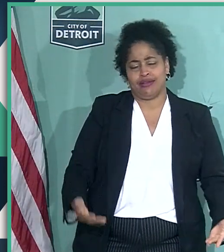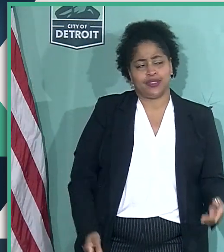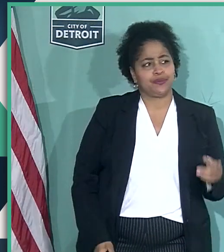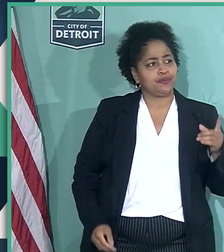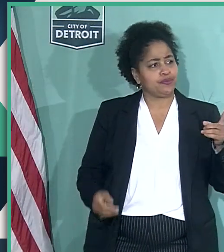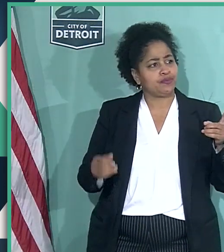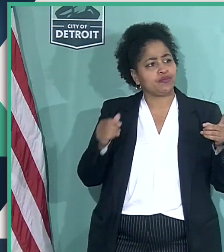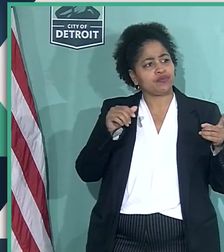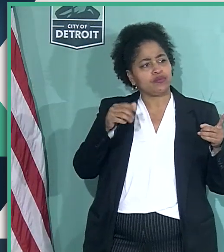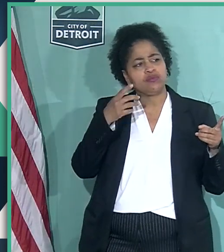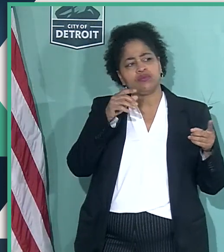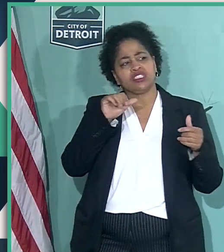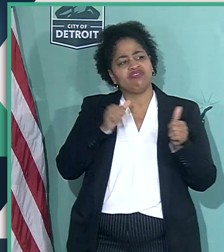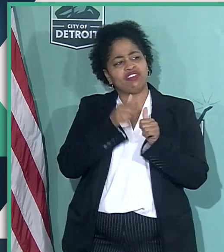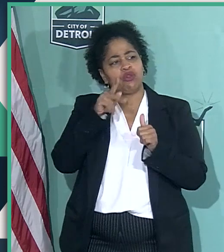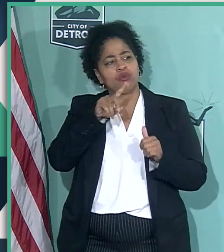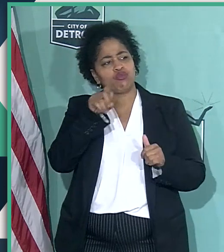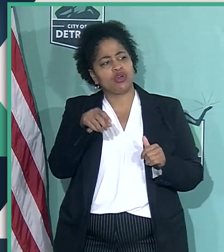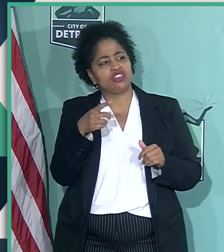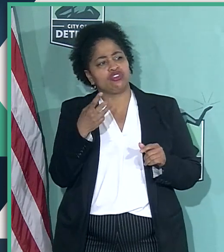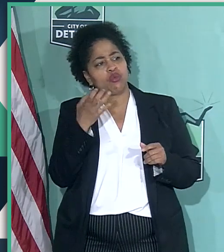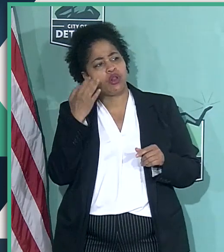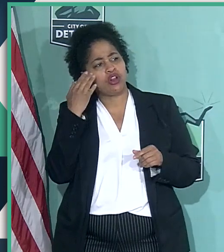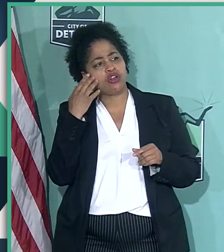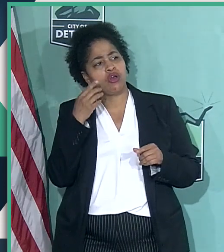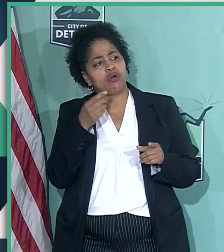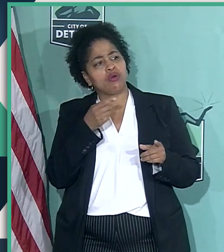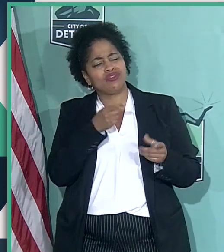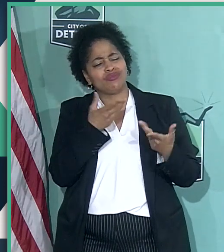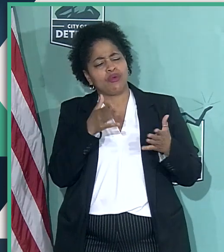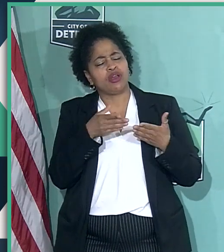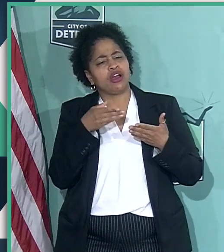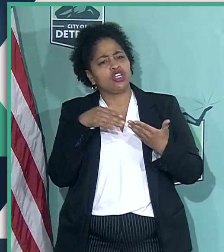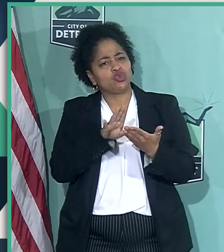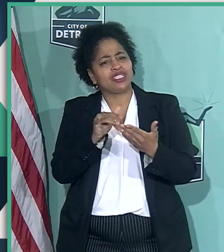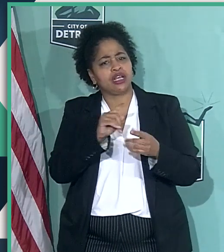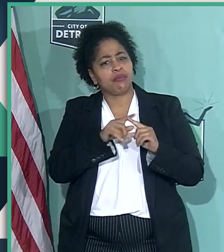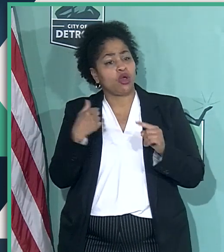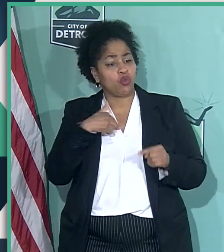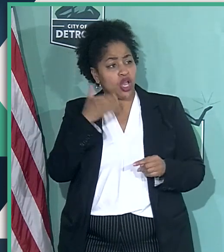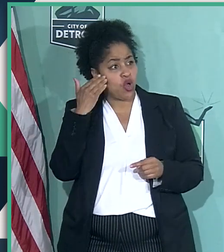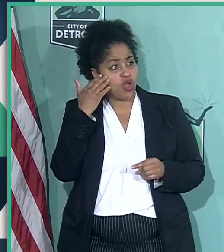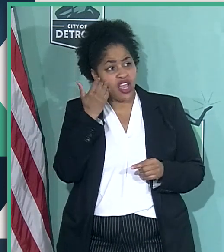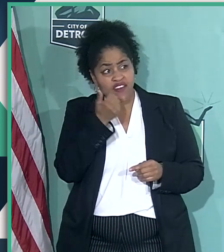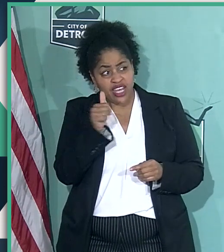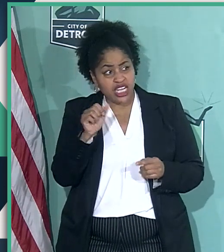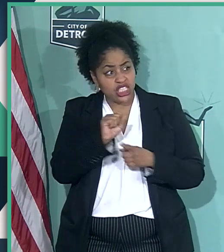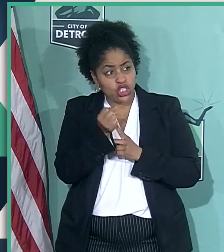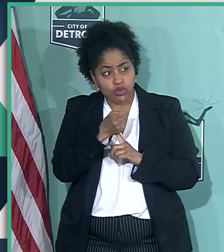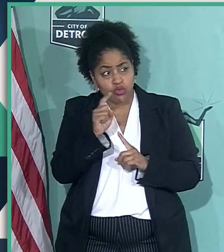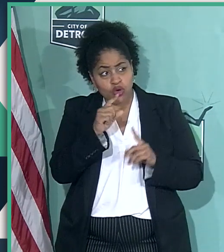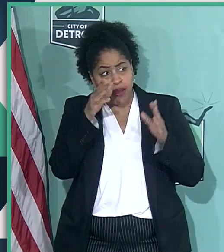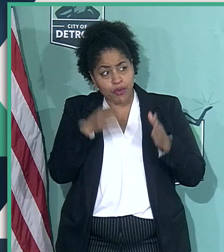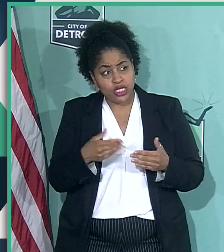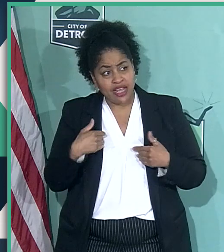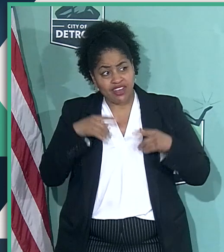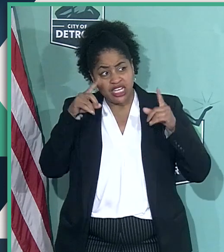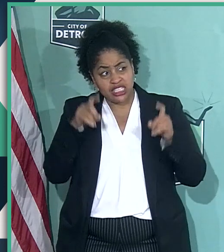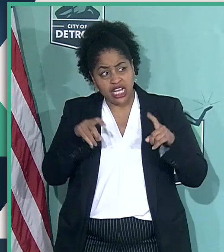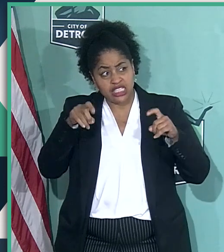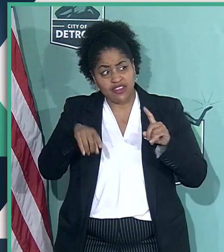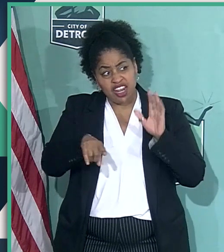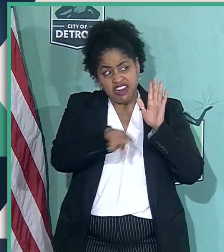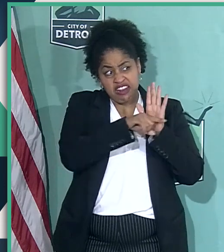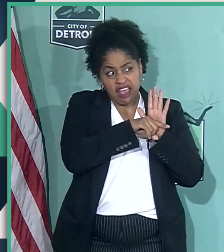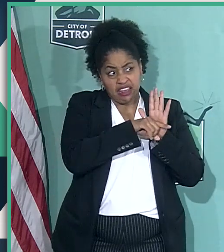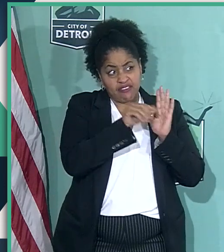from Deadline wanting to know, you generally address this, but are we aware of any instances where someone had tested negative with